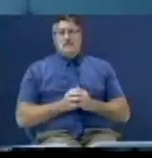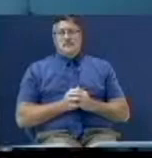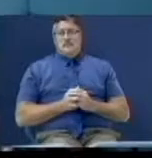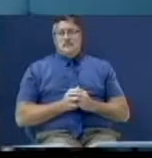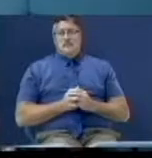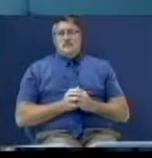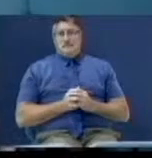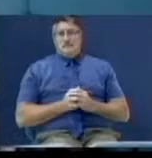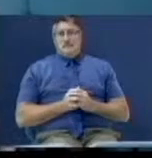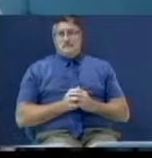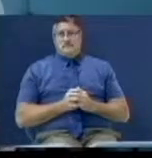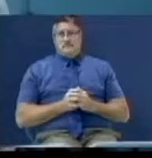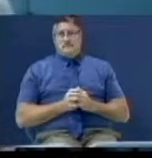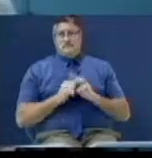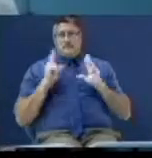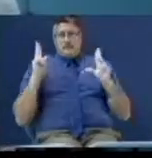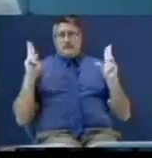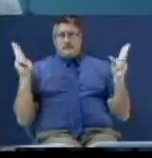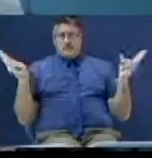Well, hallelujah.